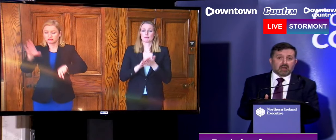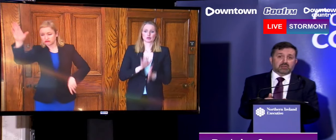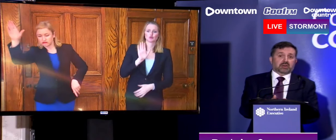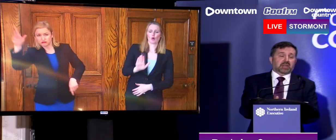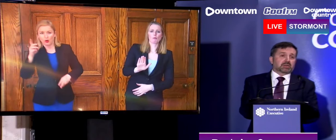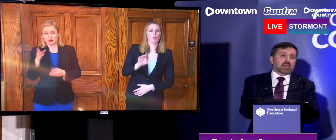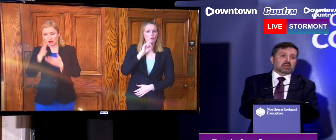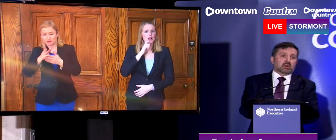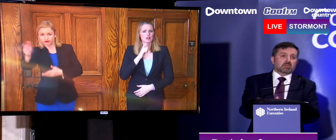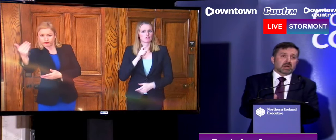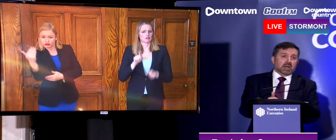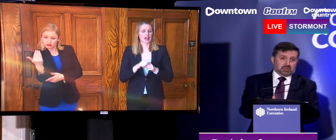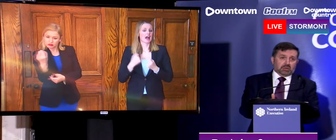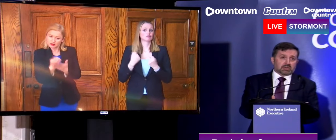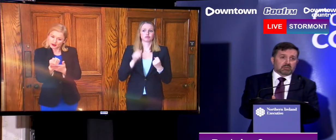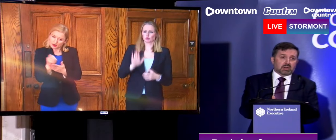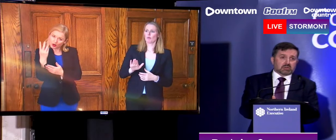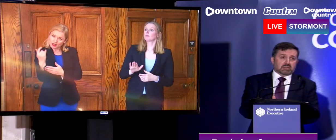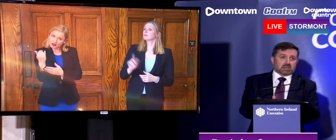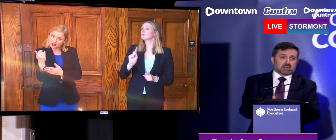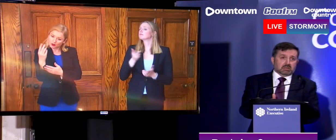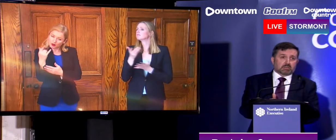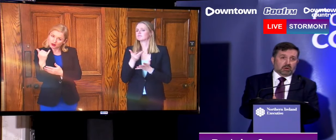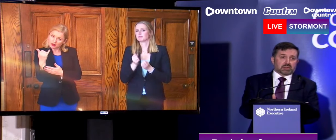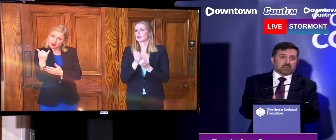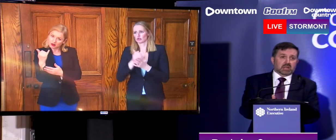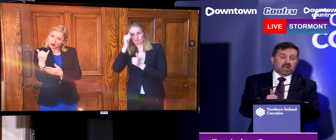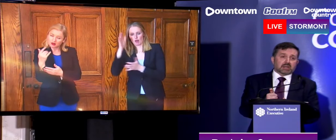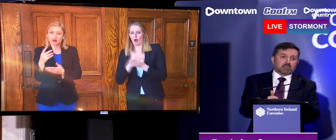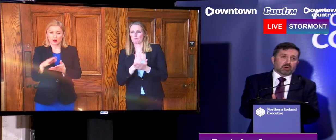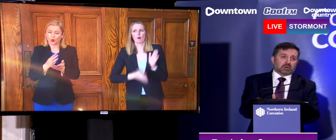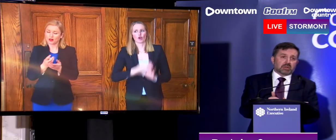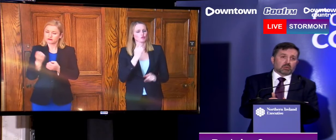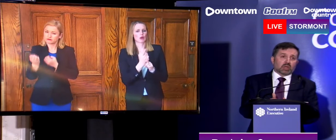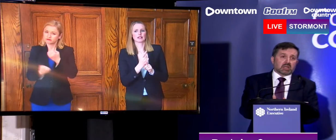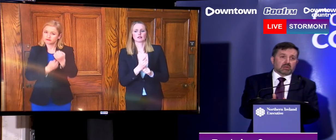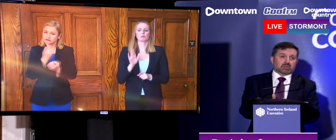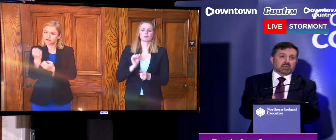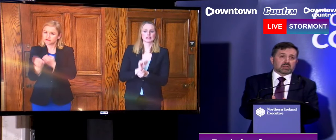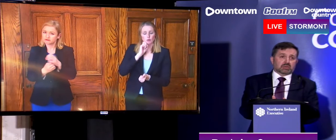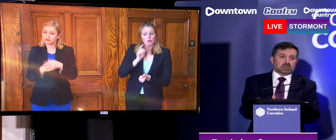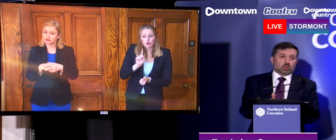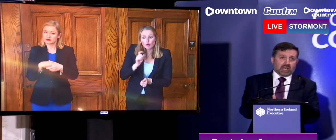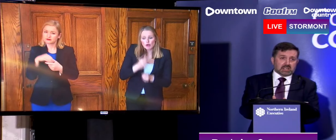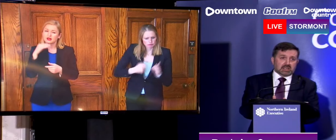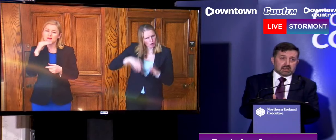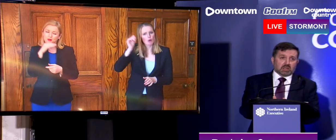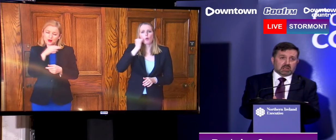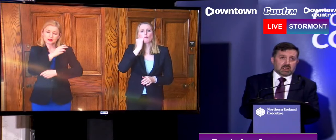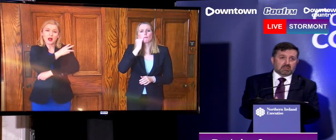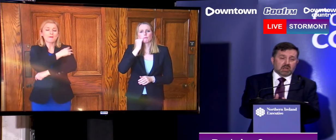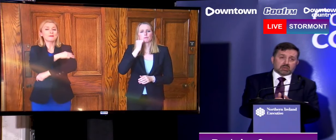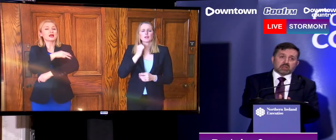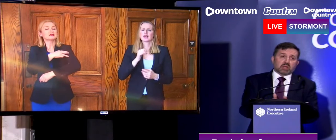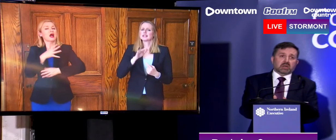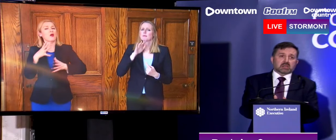a journey outside the home is doing so because of essential purposes. It's important that we use the resources wisely at this